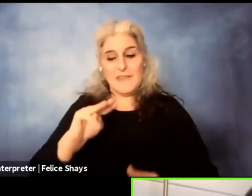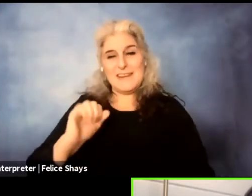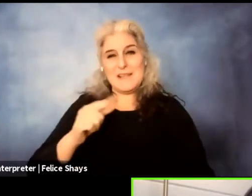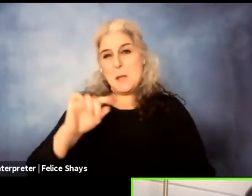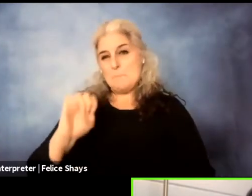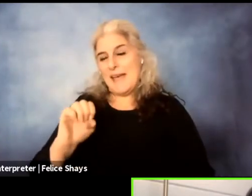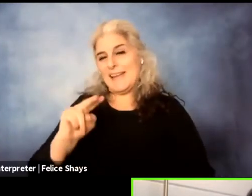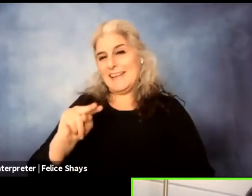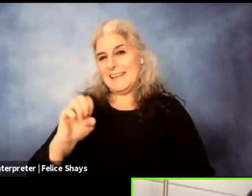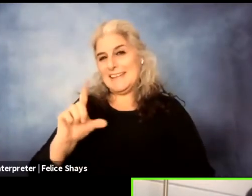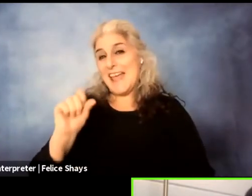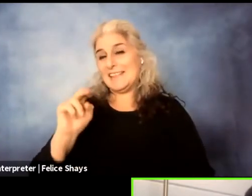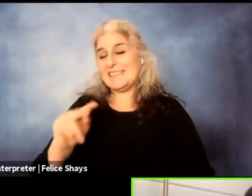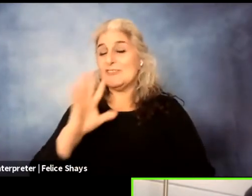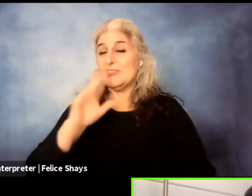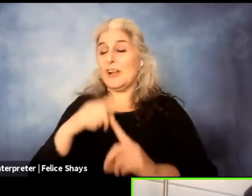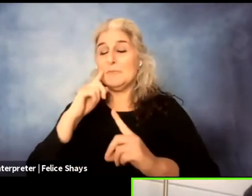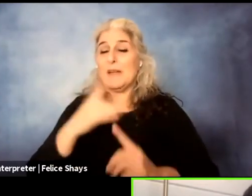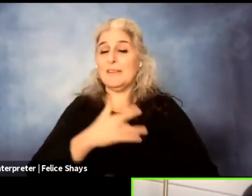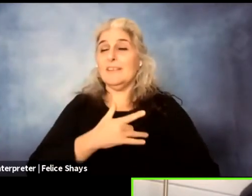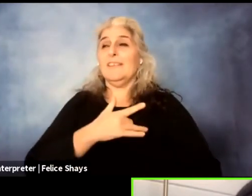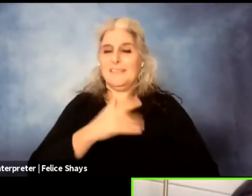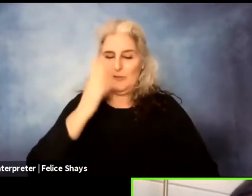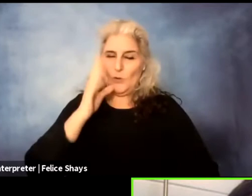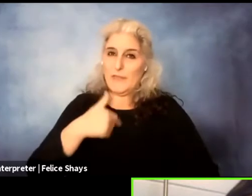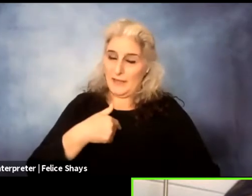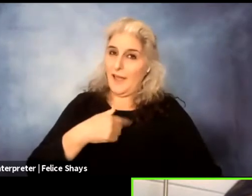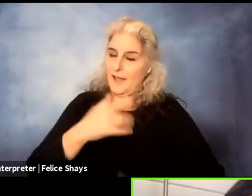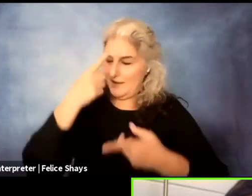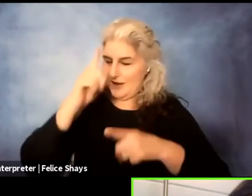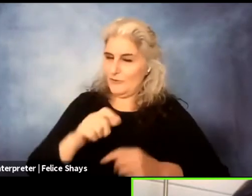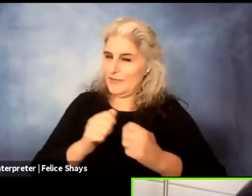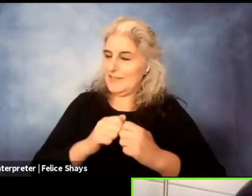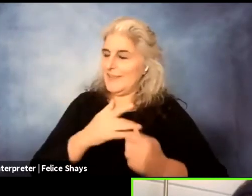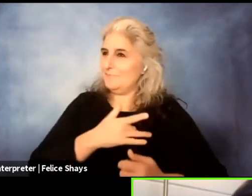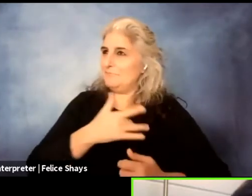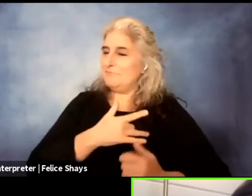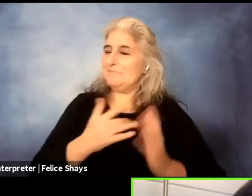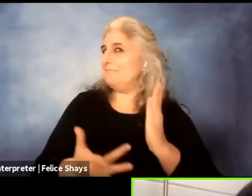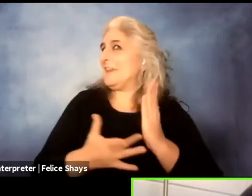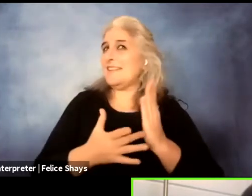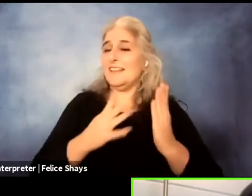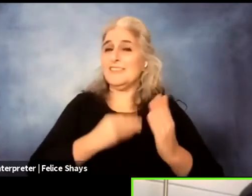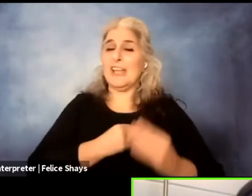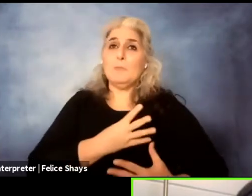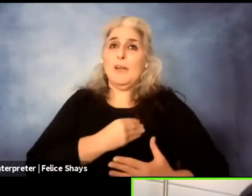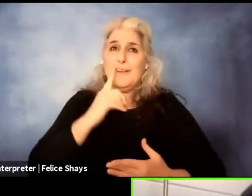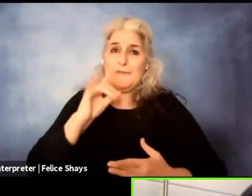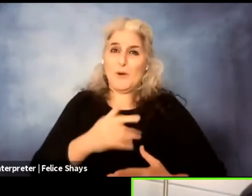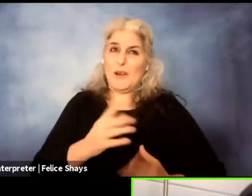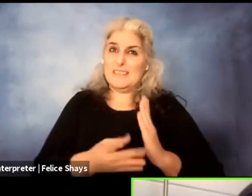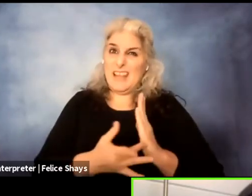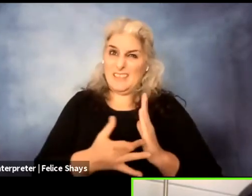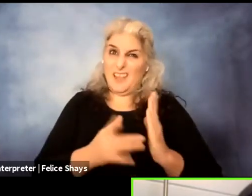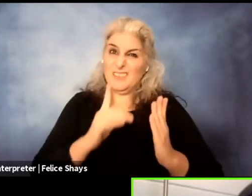the, in the romantic way, and I am a hopeful romantic, even about technology, um, and, um,